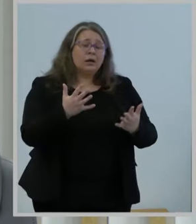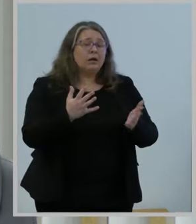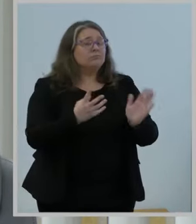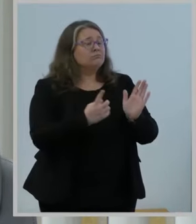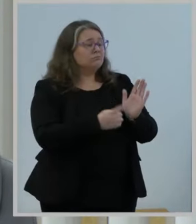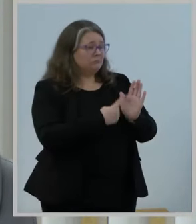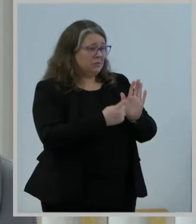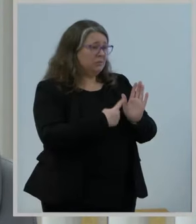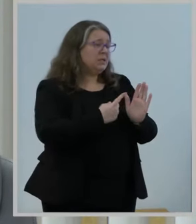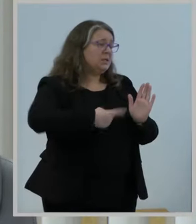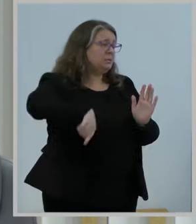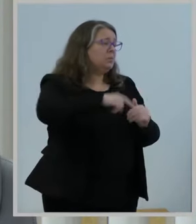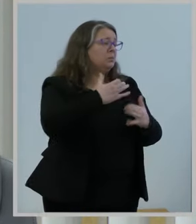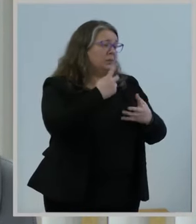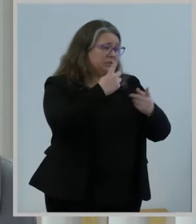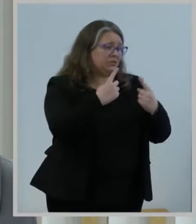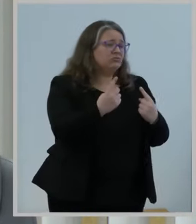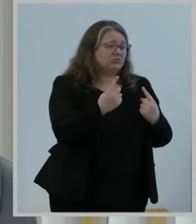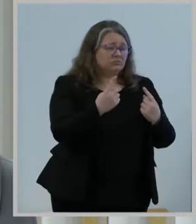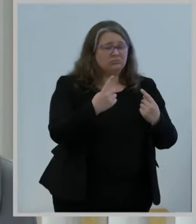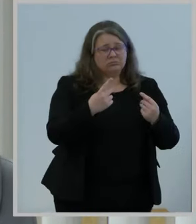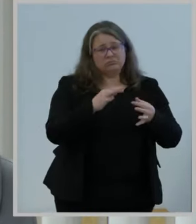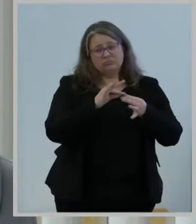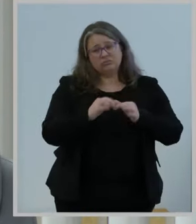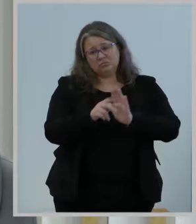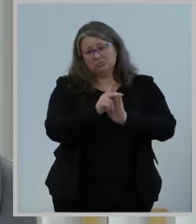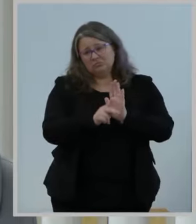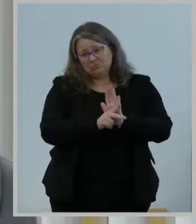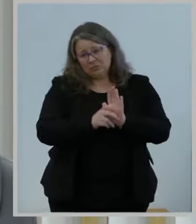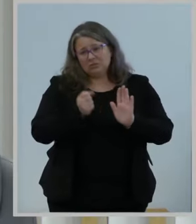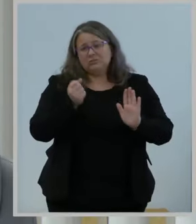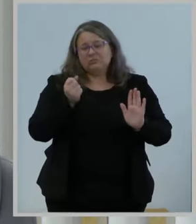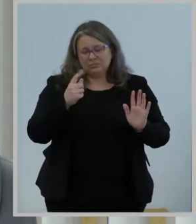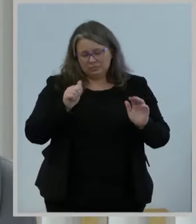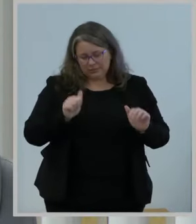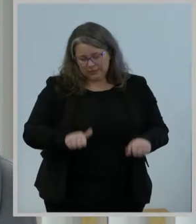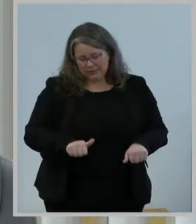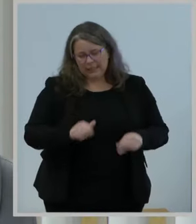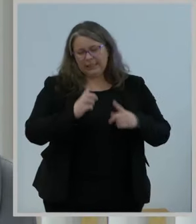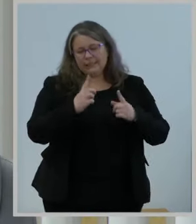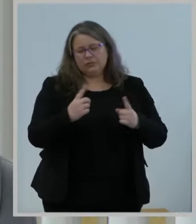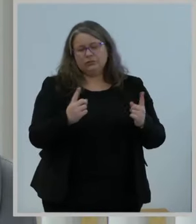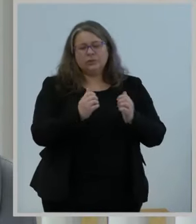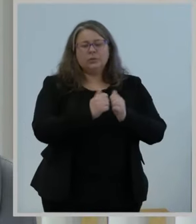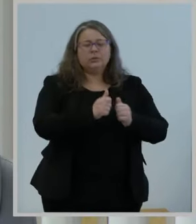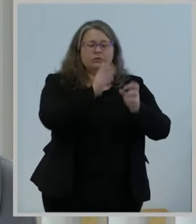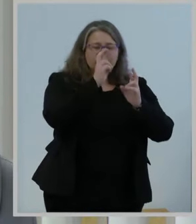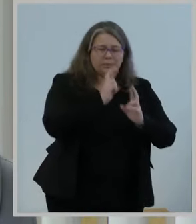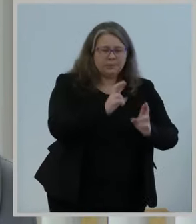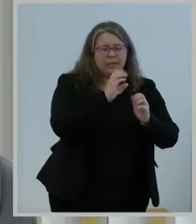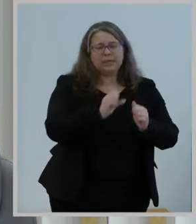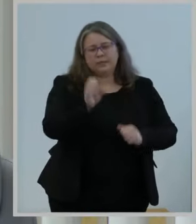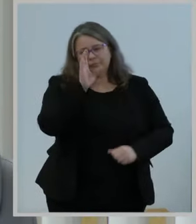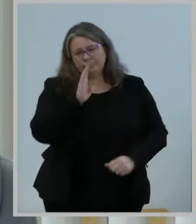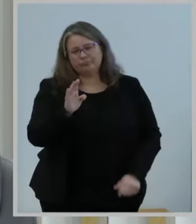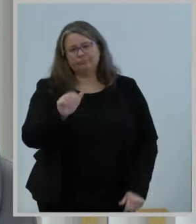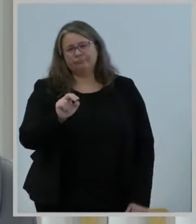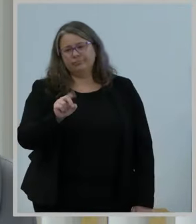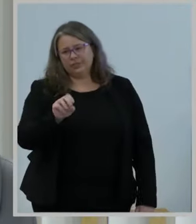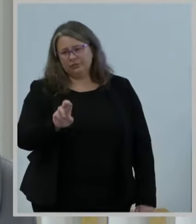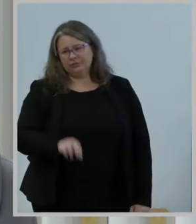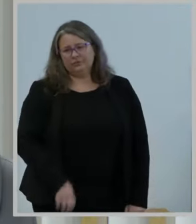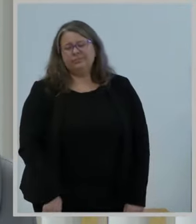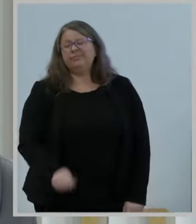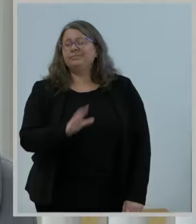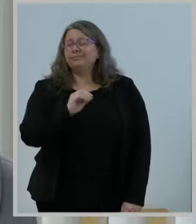policy, it is possible to do so respectfully and with candor. I also want to thank you, Chairwoman,